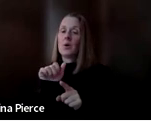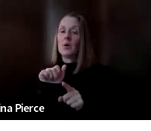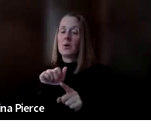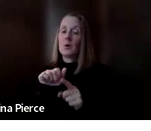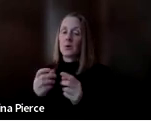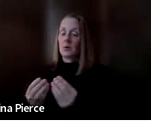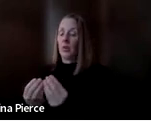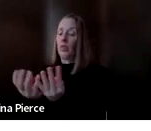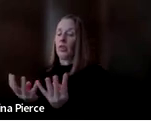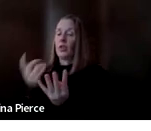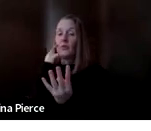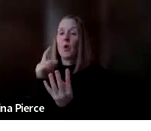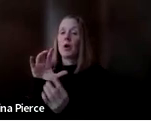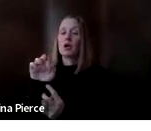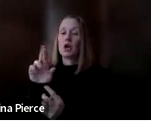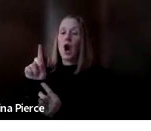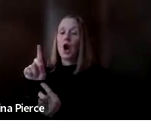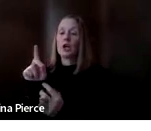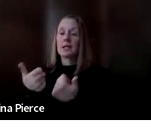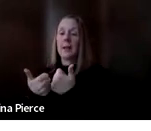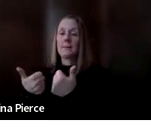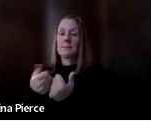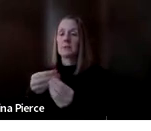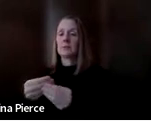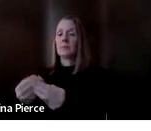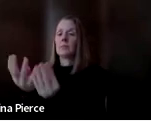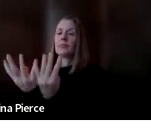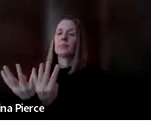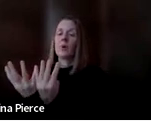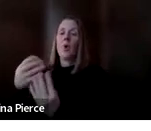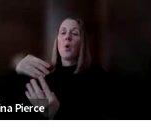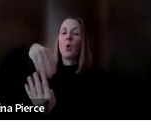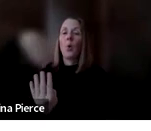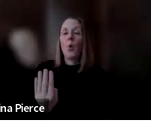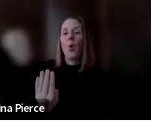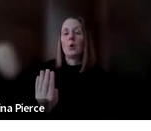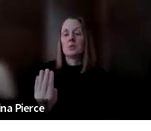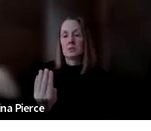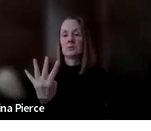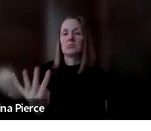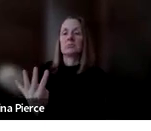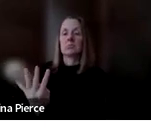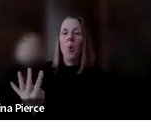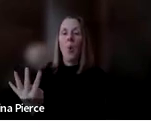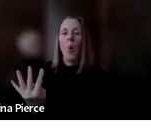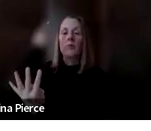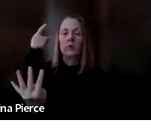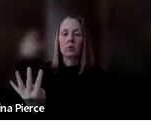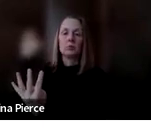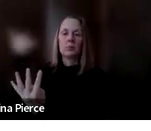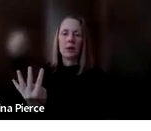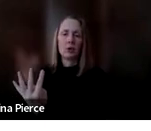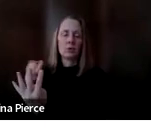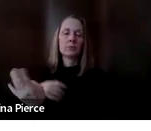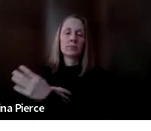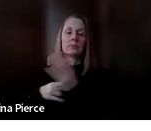and card games so you see this blue plastic um card holder that has an array of cards in it and then we also have um